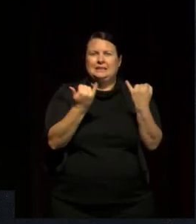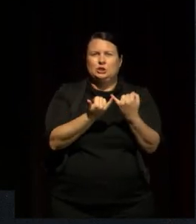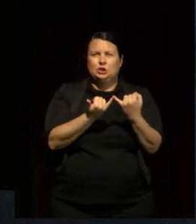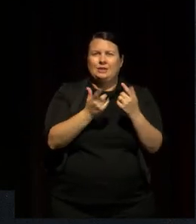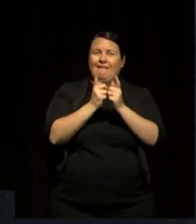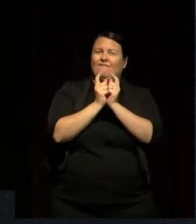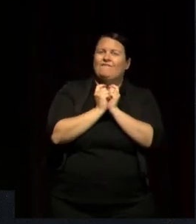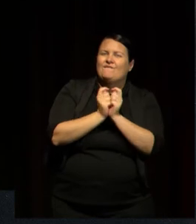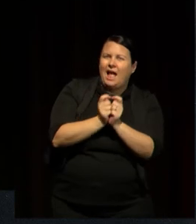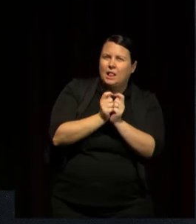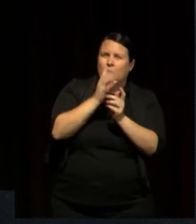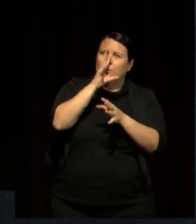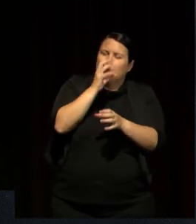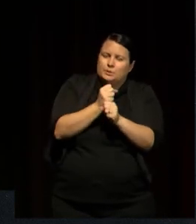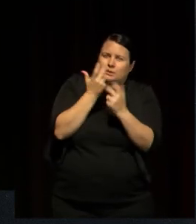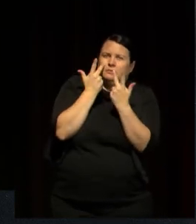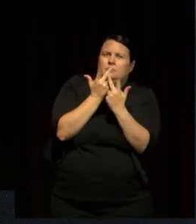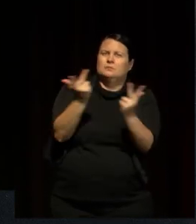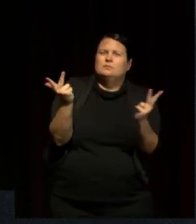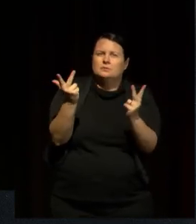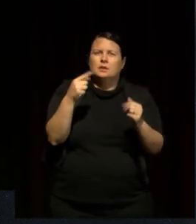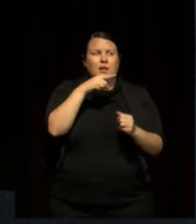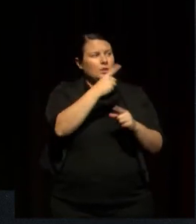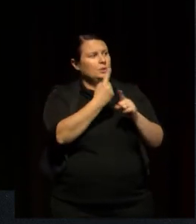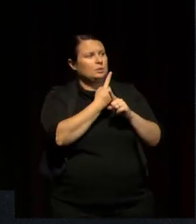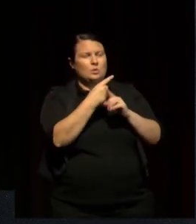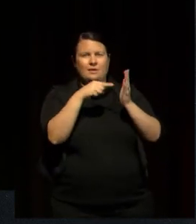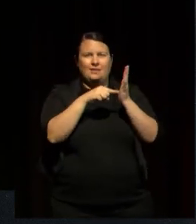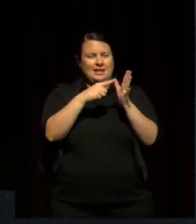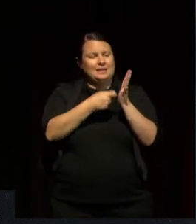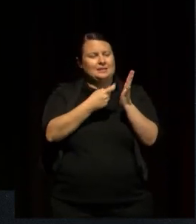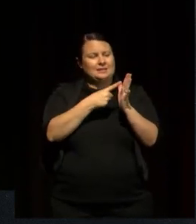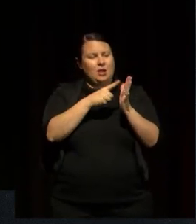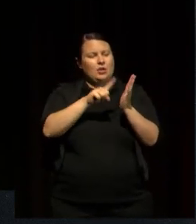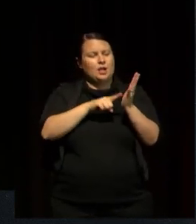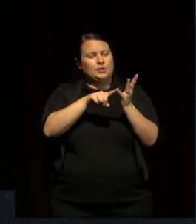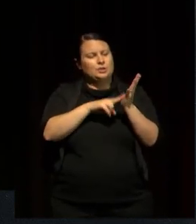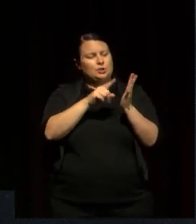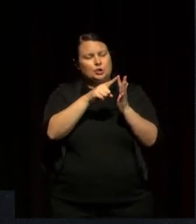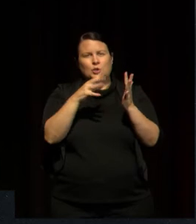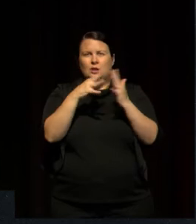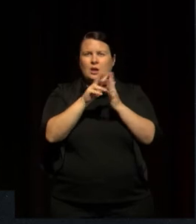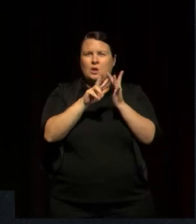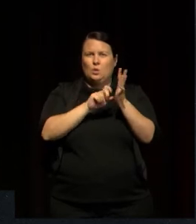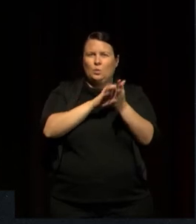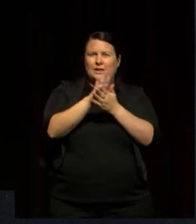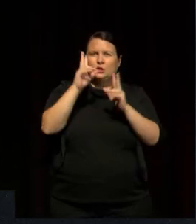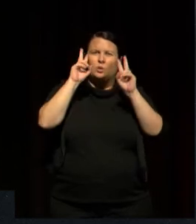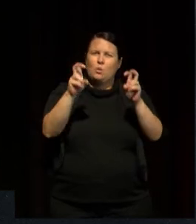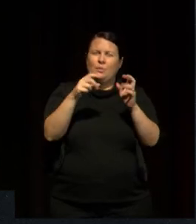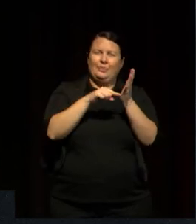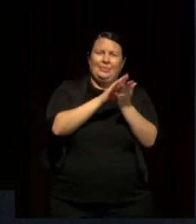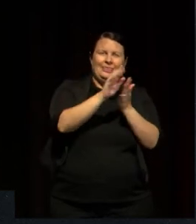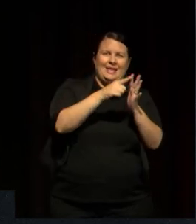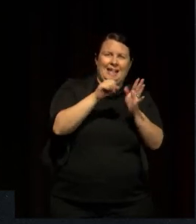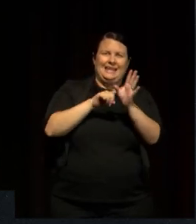values, I guess, too. Like you referred to Tara June Winch's latest novel, The Yield, which of